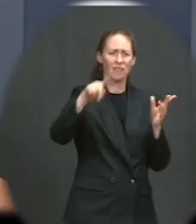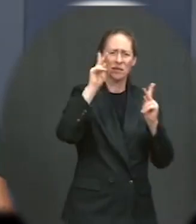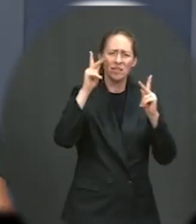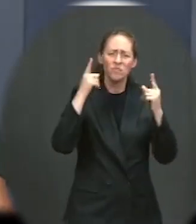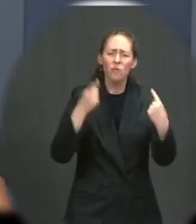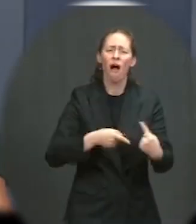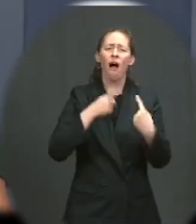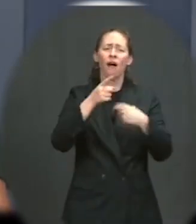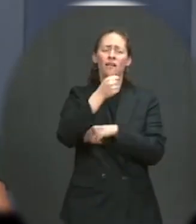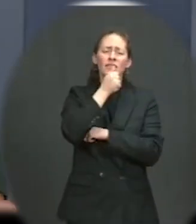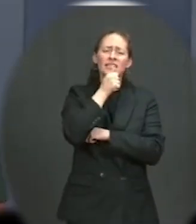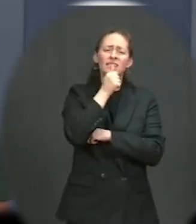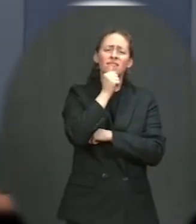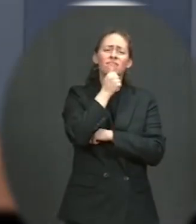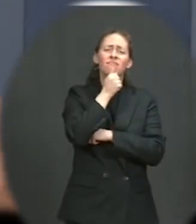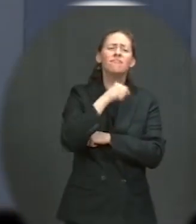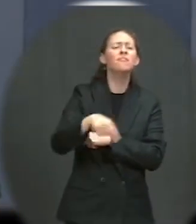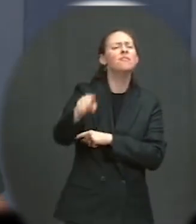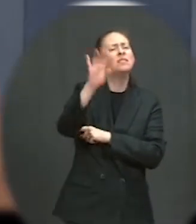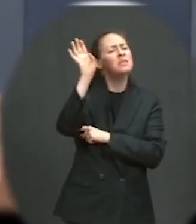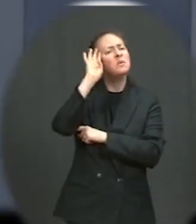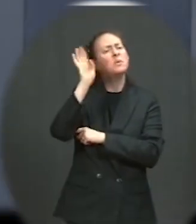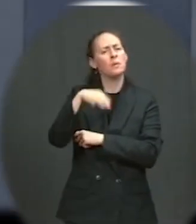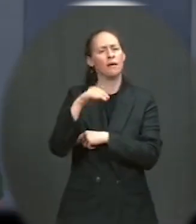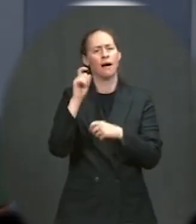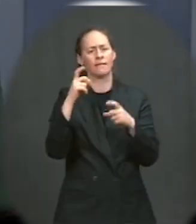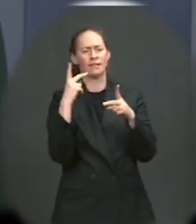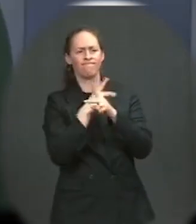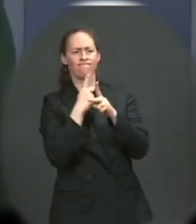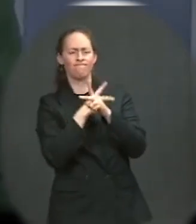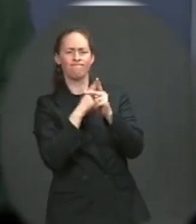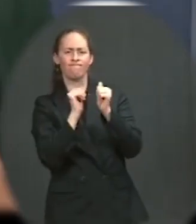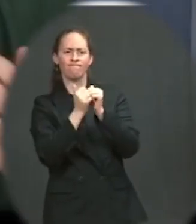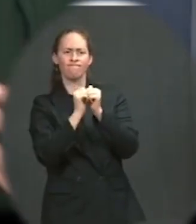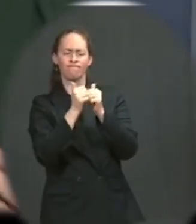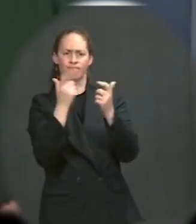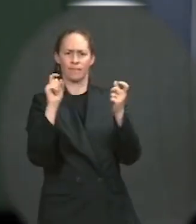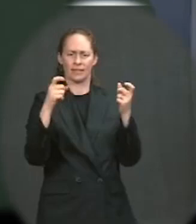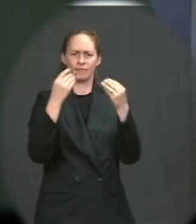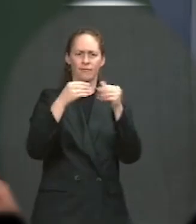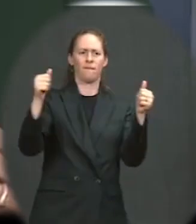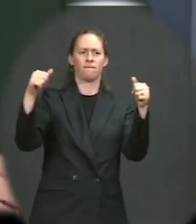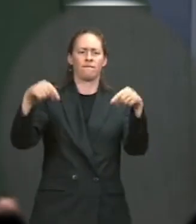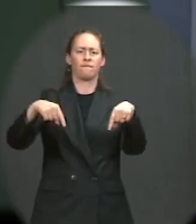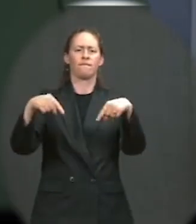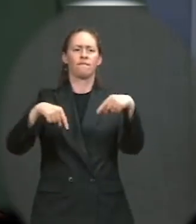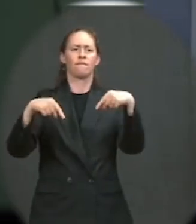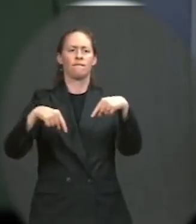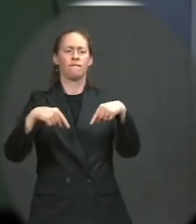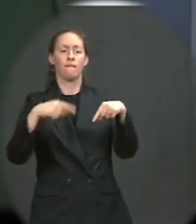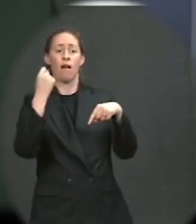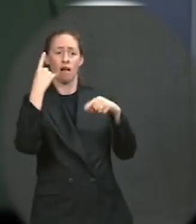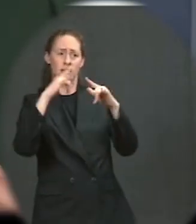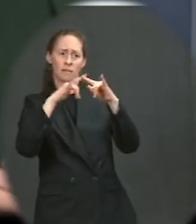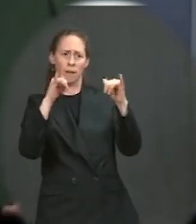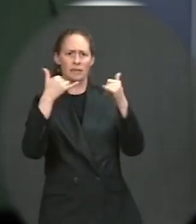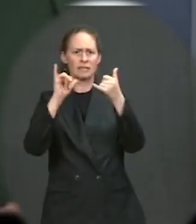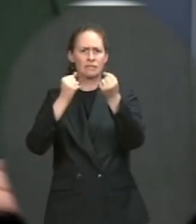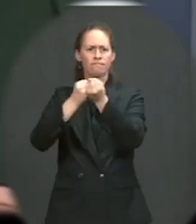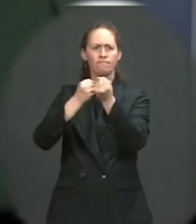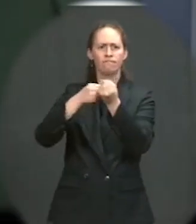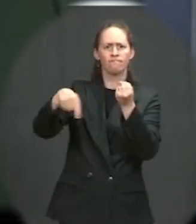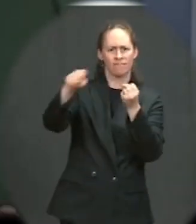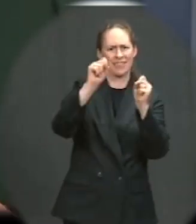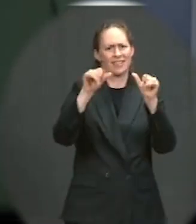off-ramp once it ends. Hence, we've also worked to take additional steps to ensure people are getting the support they need to stay in their homes, whether they are